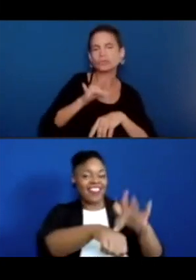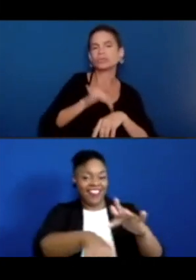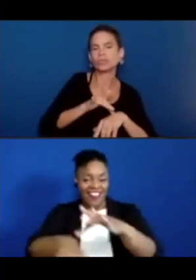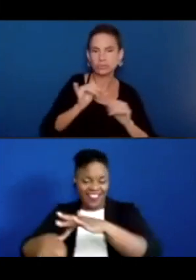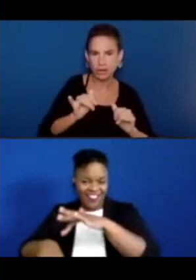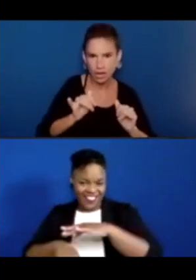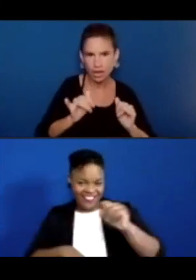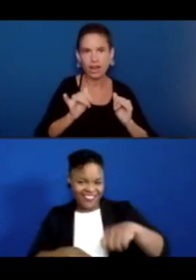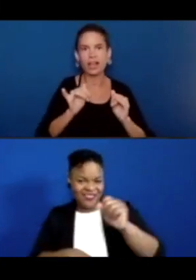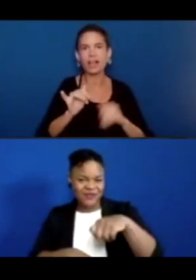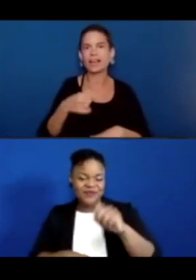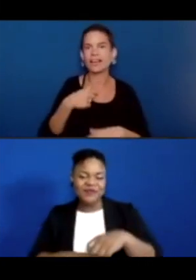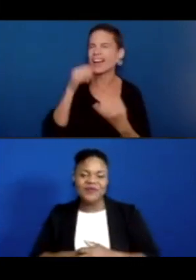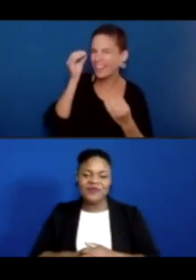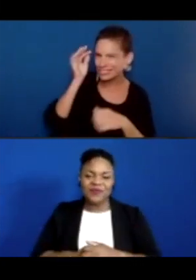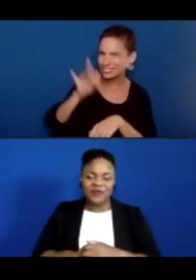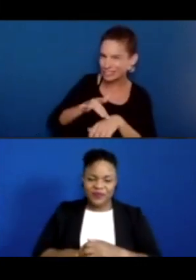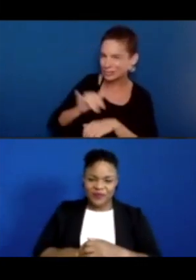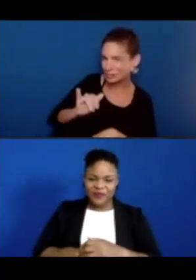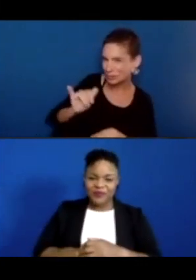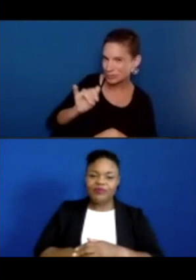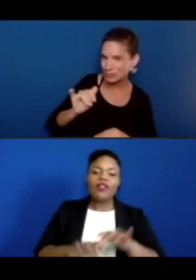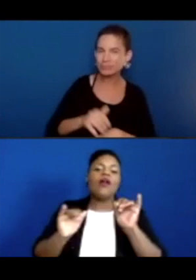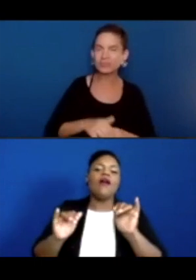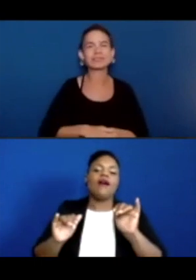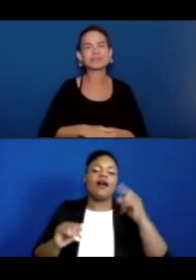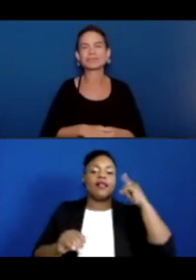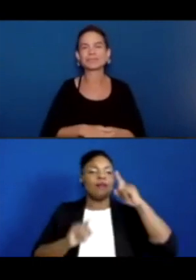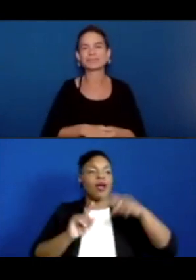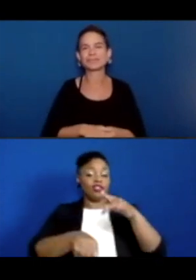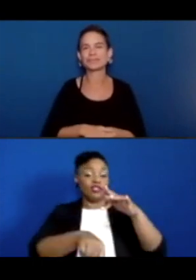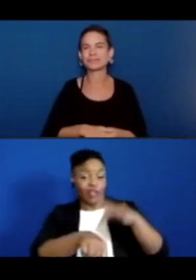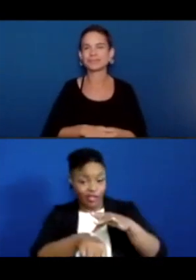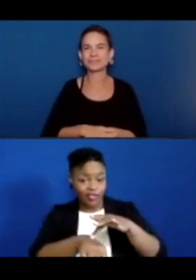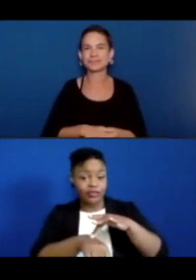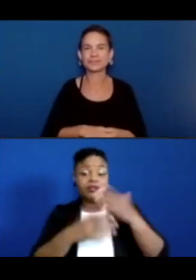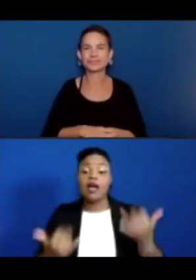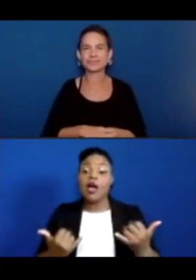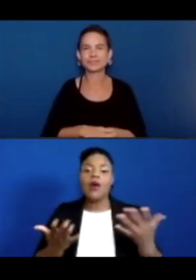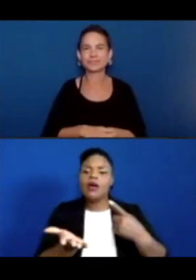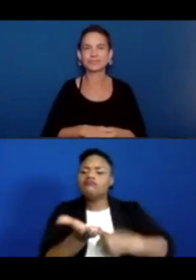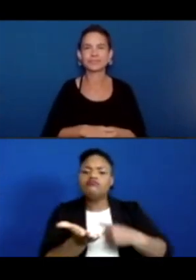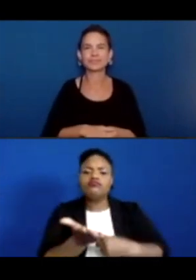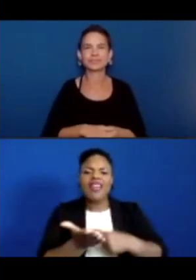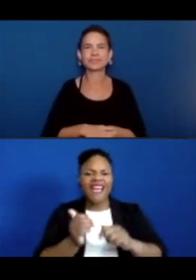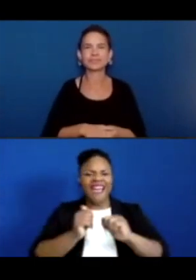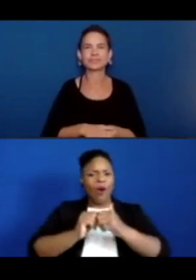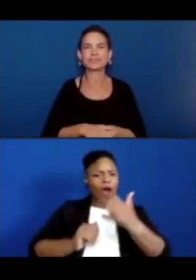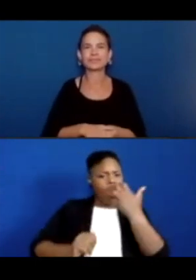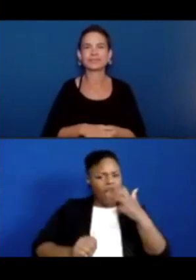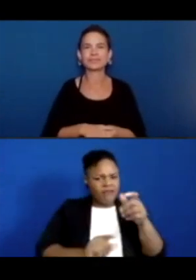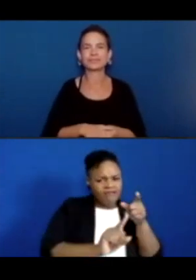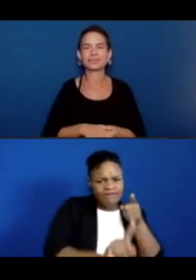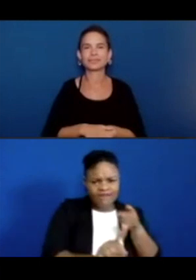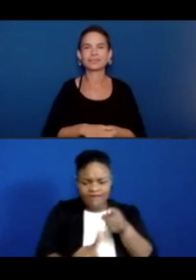of touch. You're thinking of touch. Okay. So today we're going to talk about how hot is it in the context of different temperatures